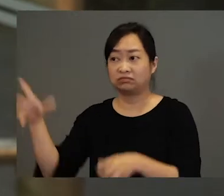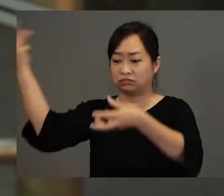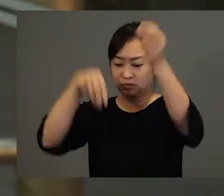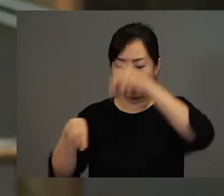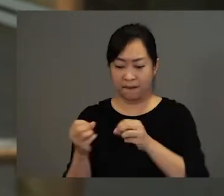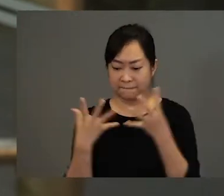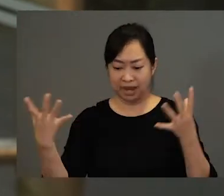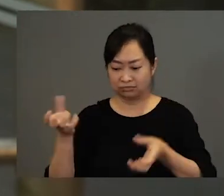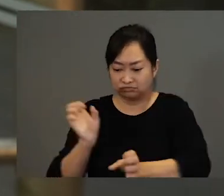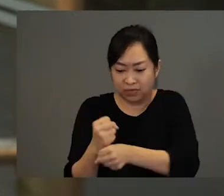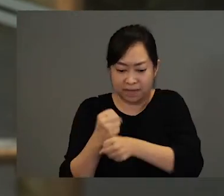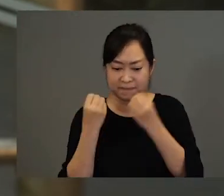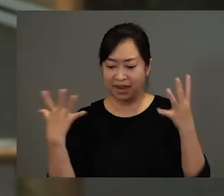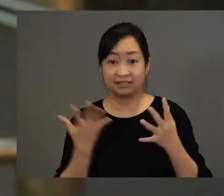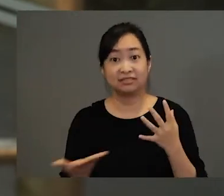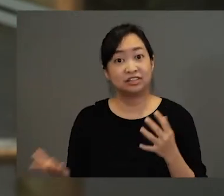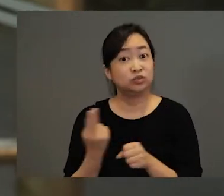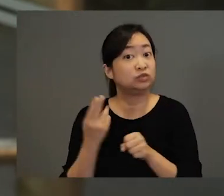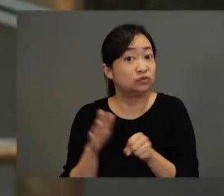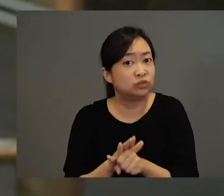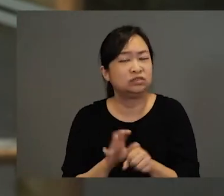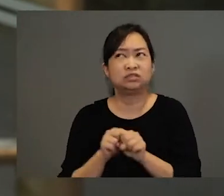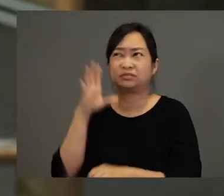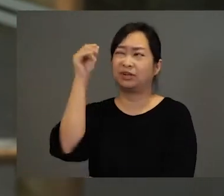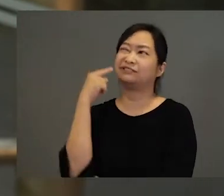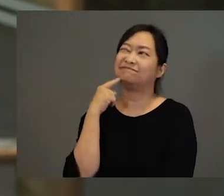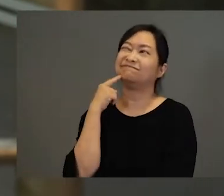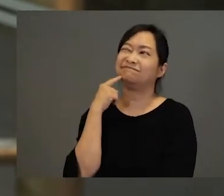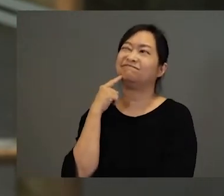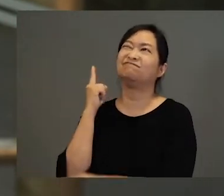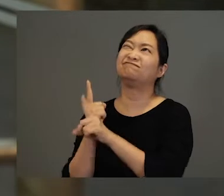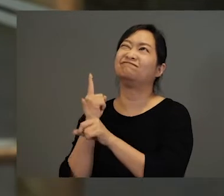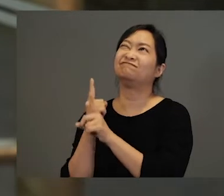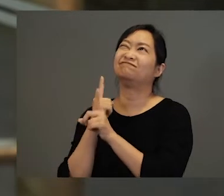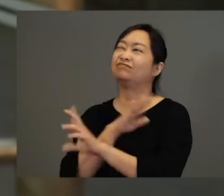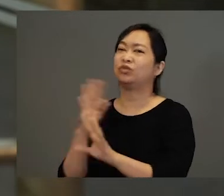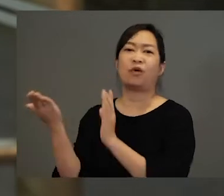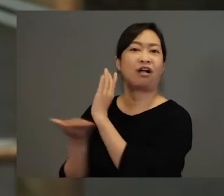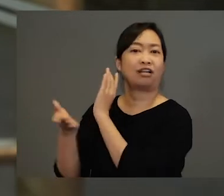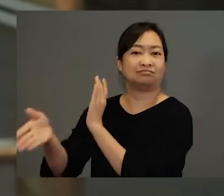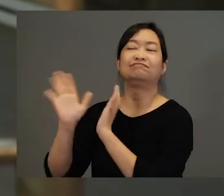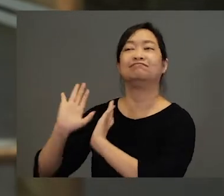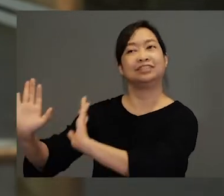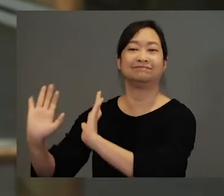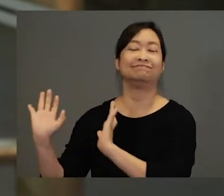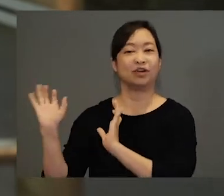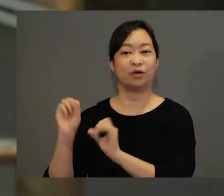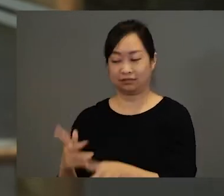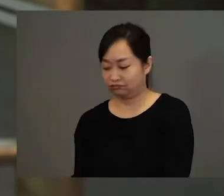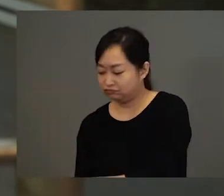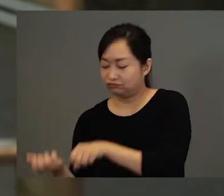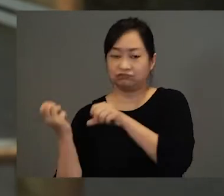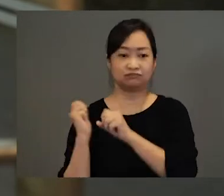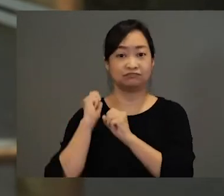woven into many different useful things. And so the boy decided not to cut down the coconut tree. He